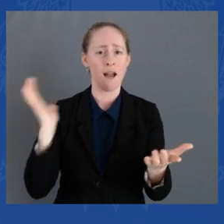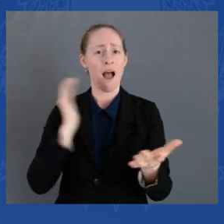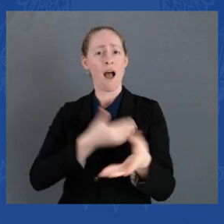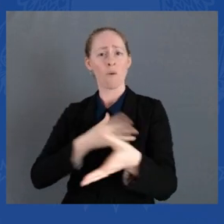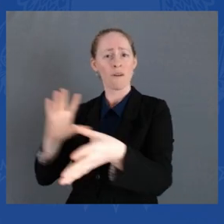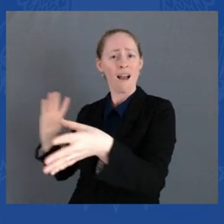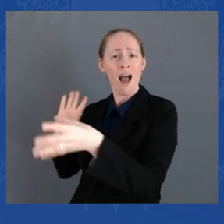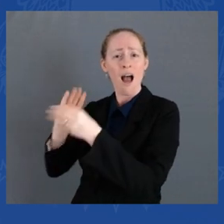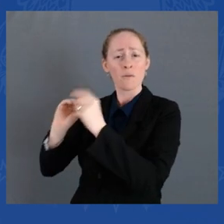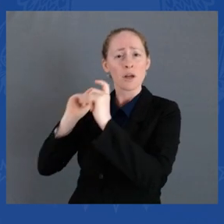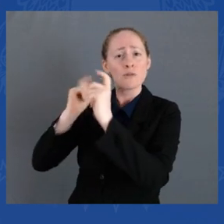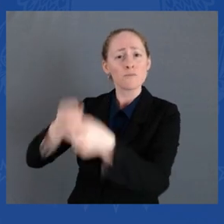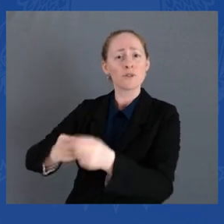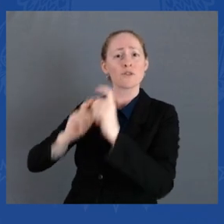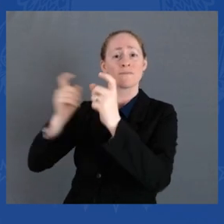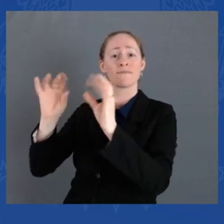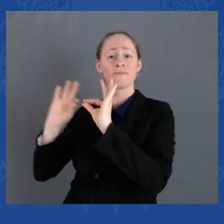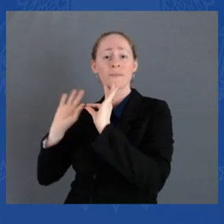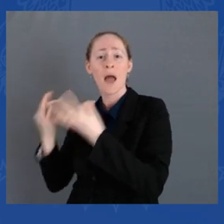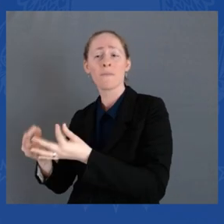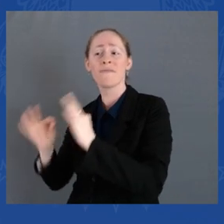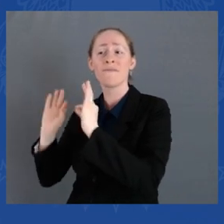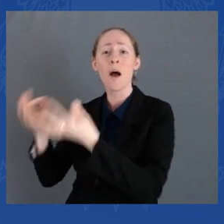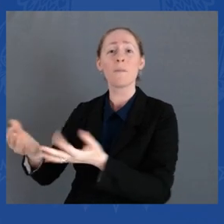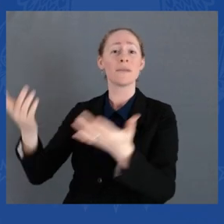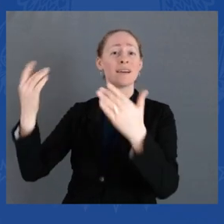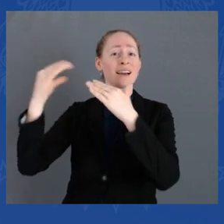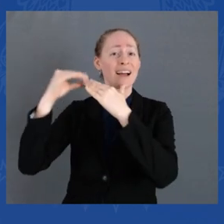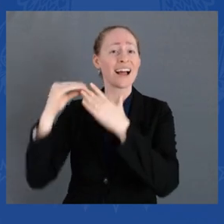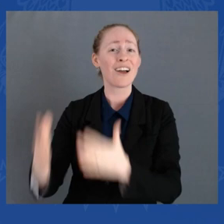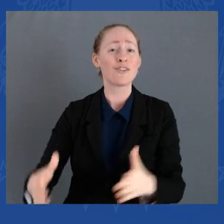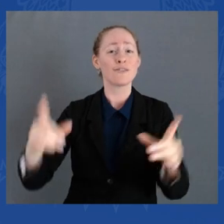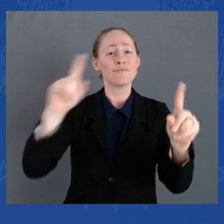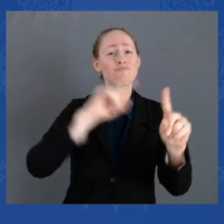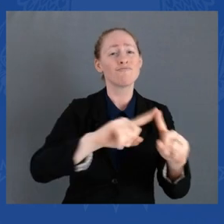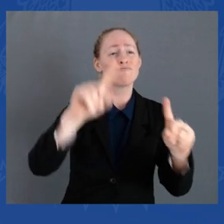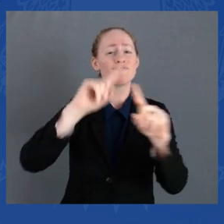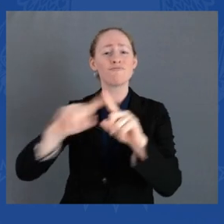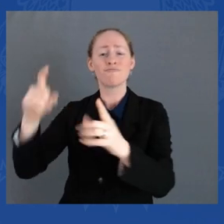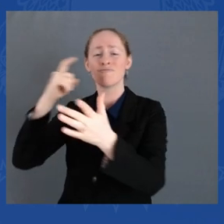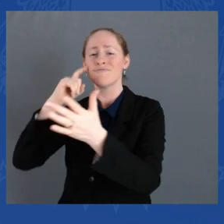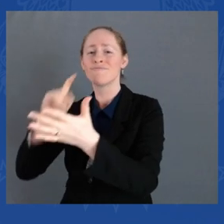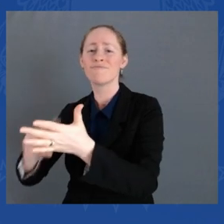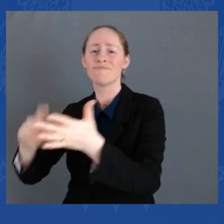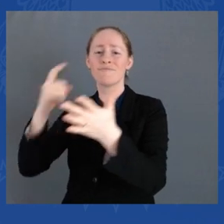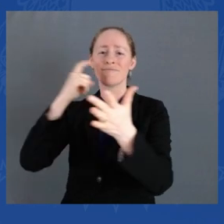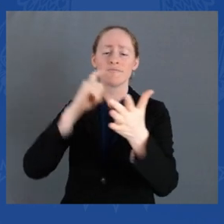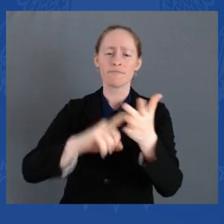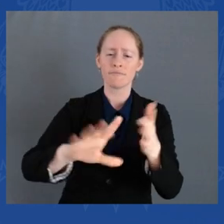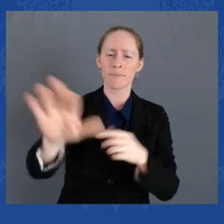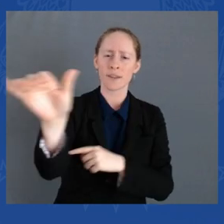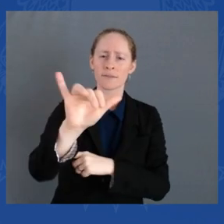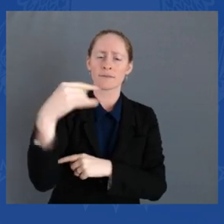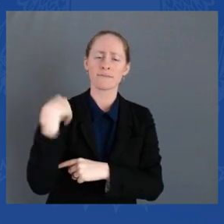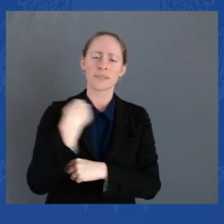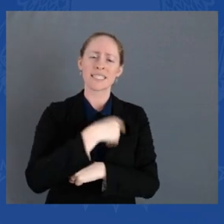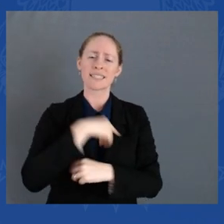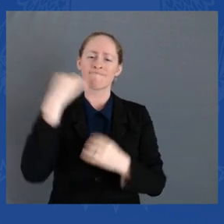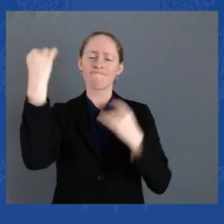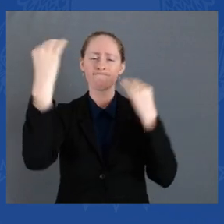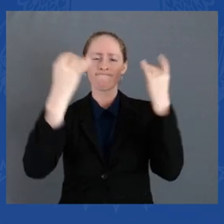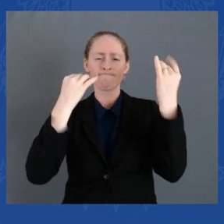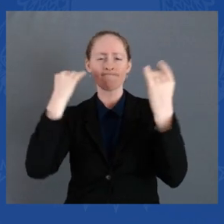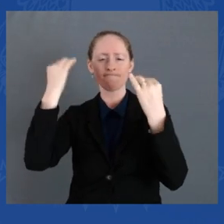But it is also a time to reflect on the challenges that our communities are facing, especially in recent years.